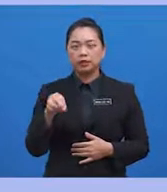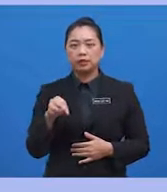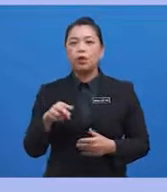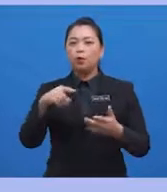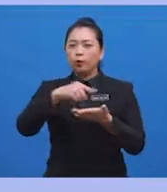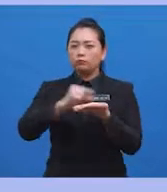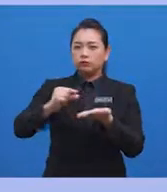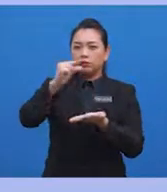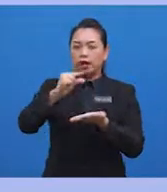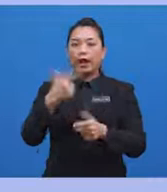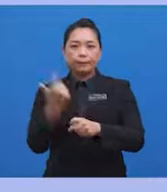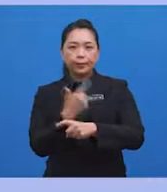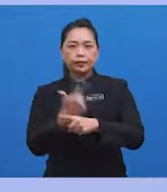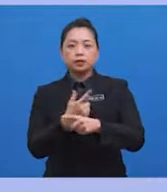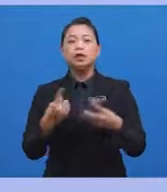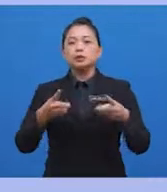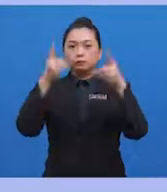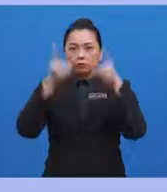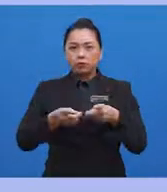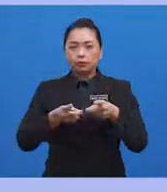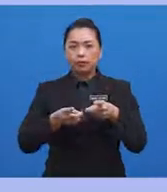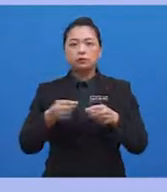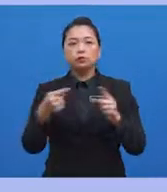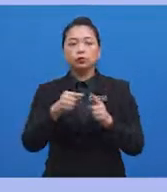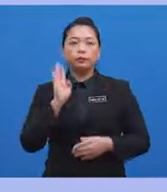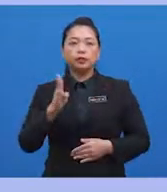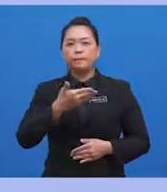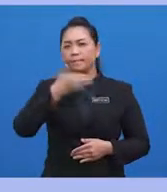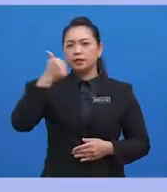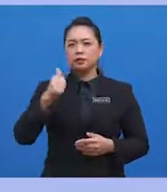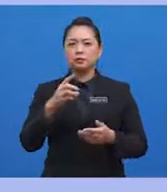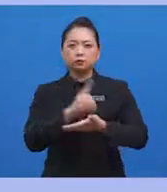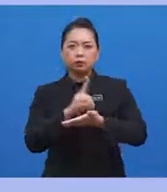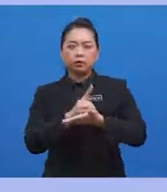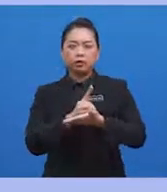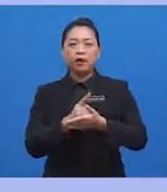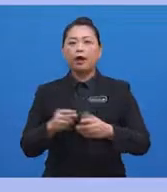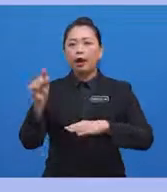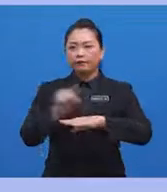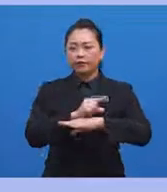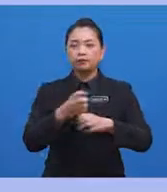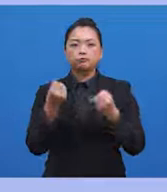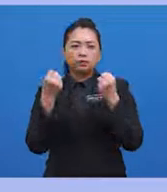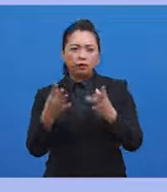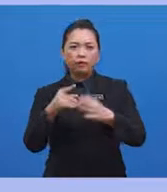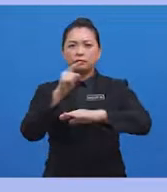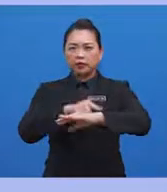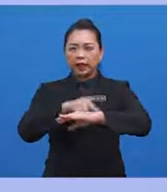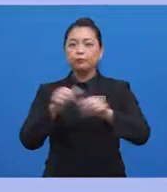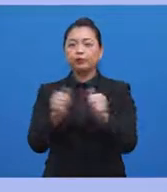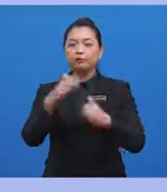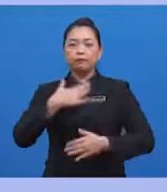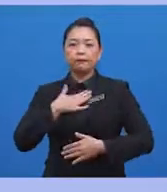I entered practice determined to be the best doctor possible. I spent a great deal of time with my patients who kept coming back.